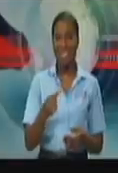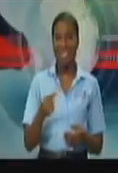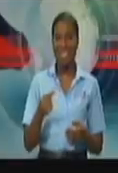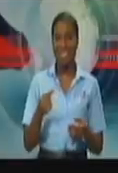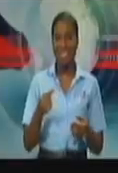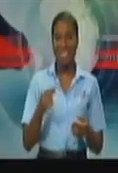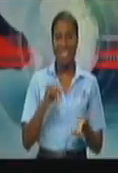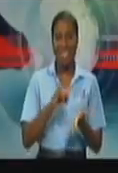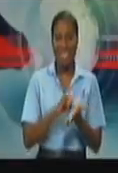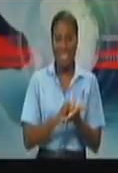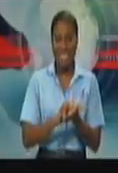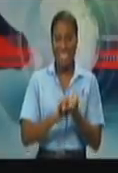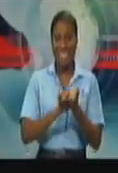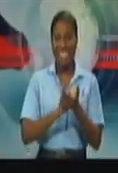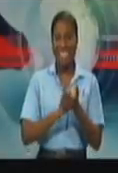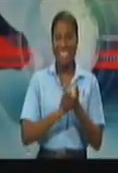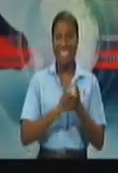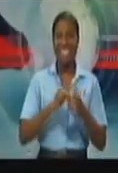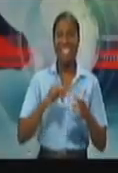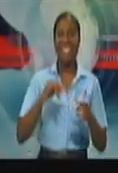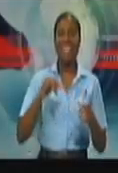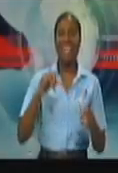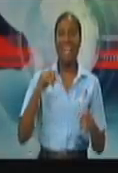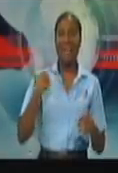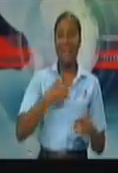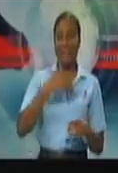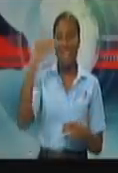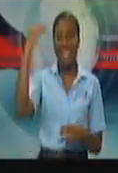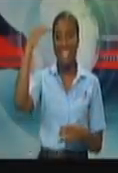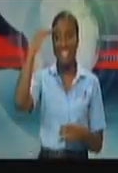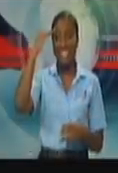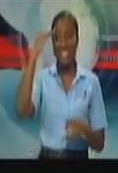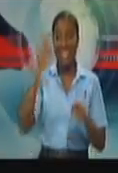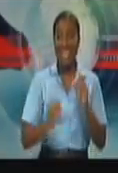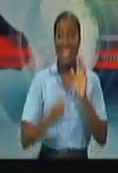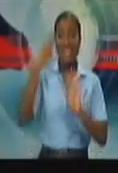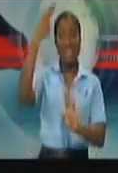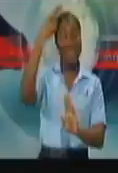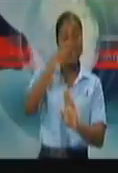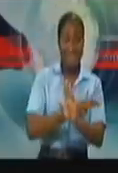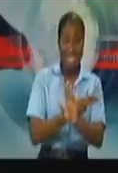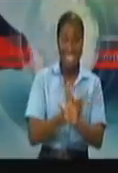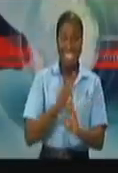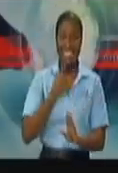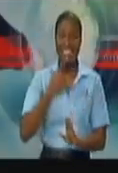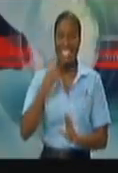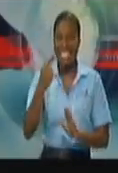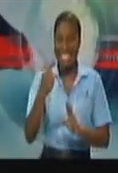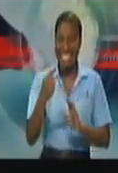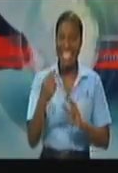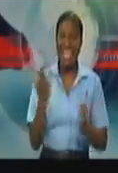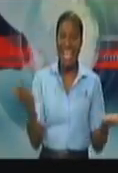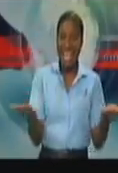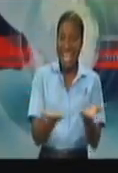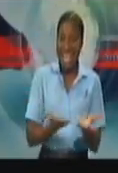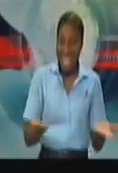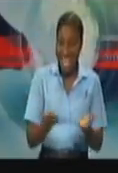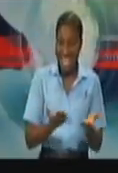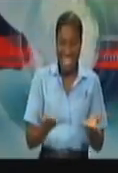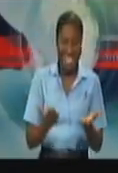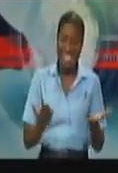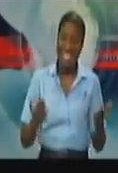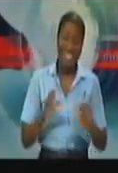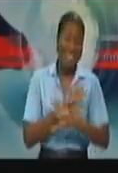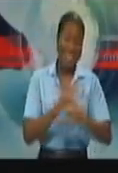items as well. Given that on March 22, you would have said that our country had a two to three month supply of food,